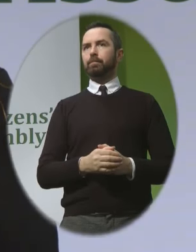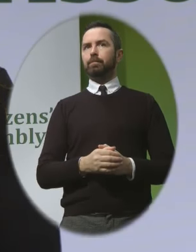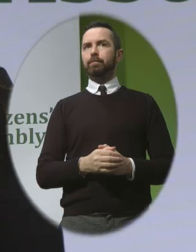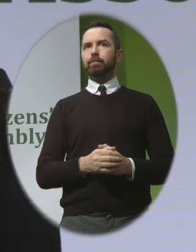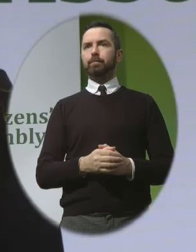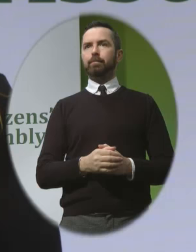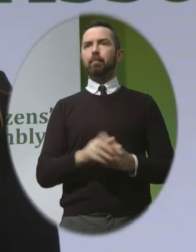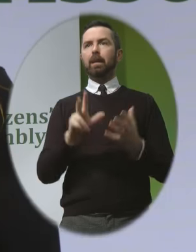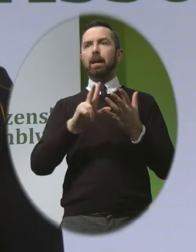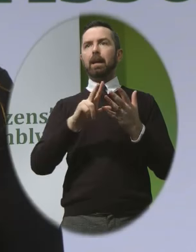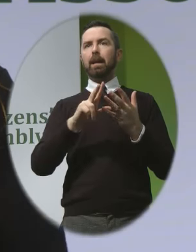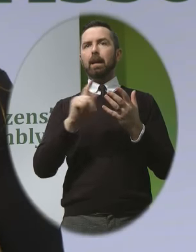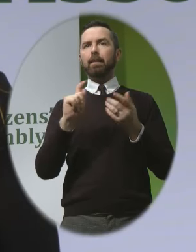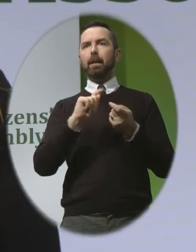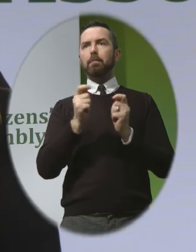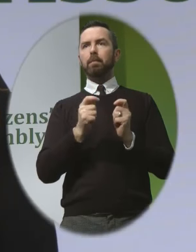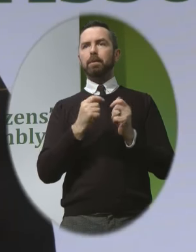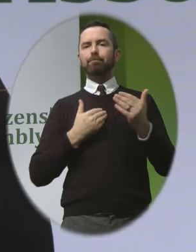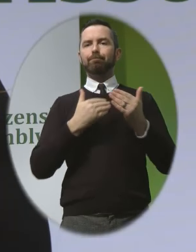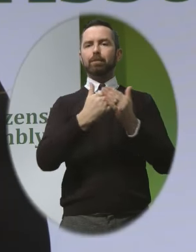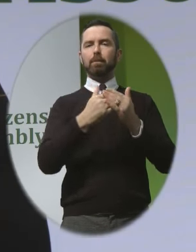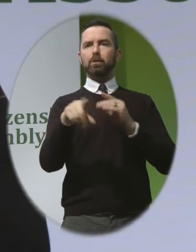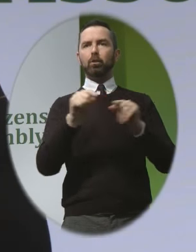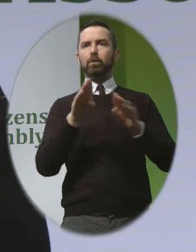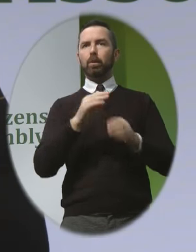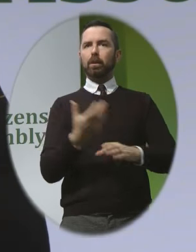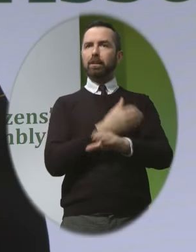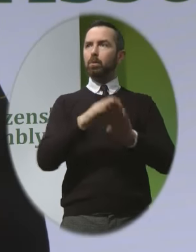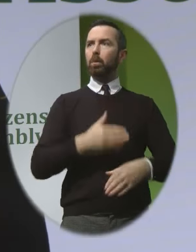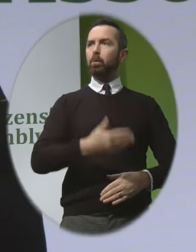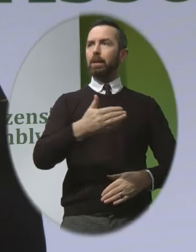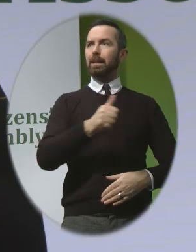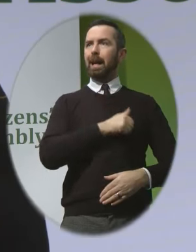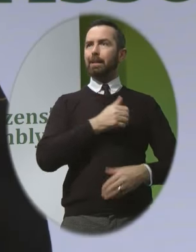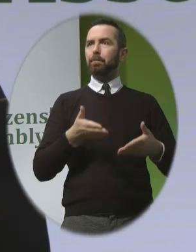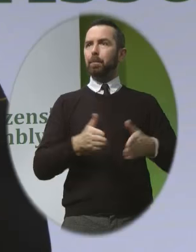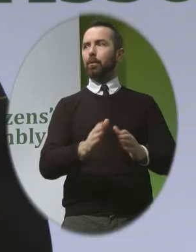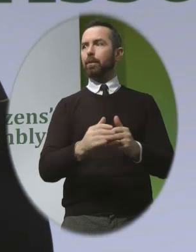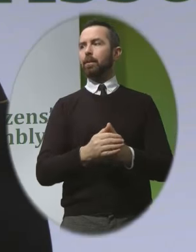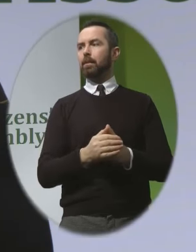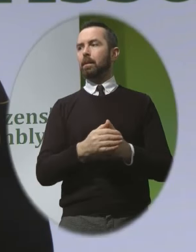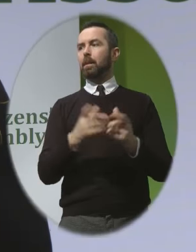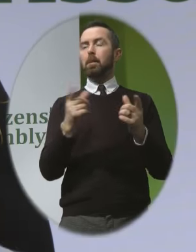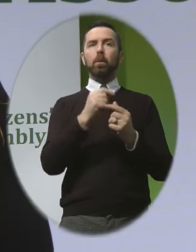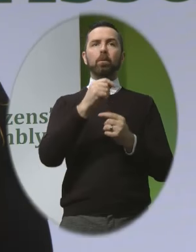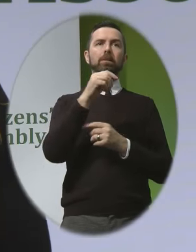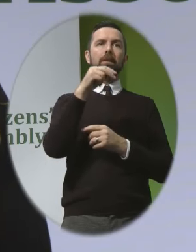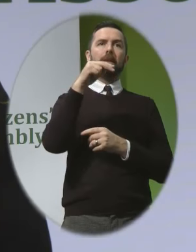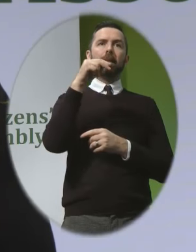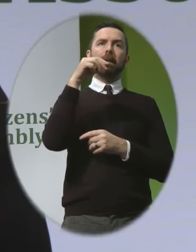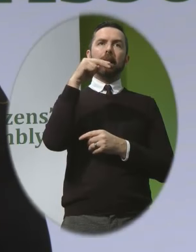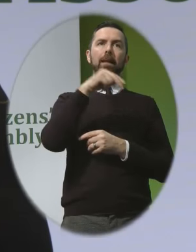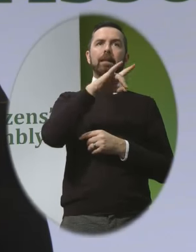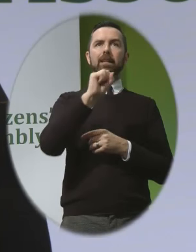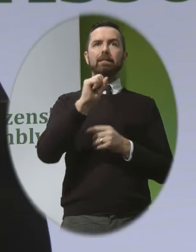the eighth amendment restricts our choices in continued pregnancy and birth both the HSE's national consent policy and the HICWA national standards